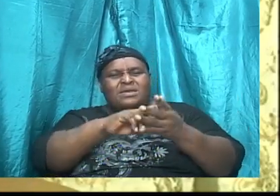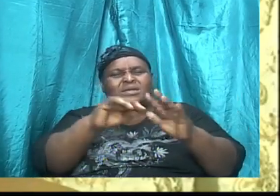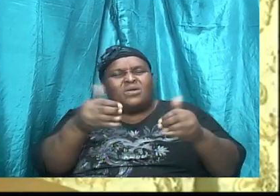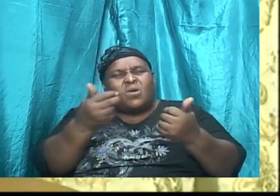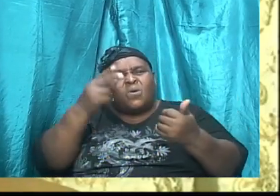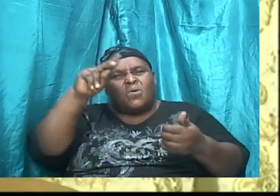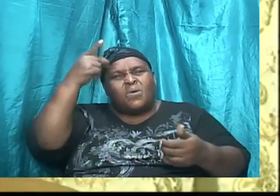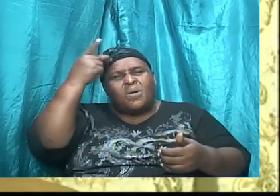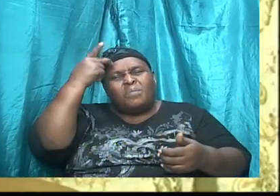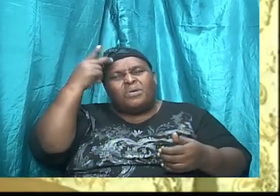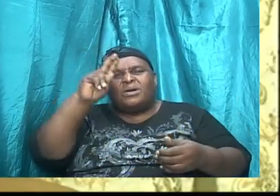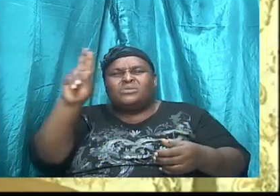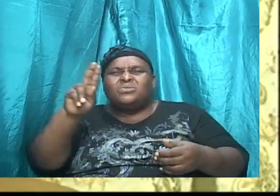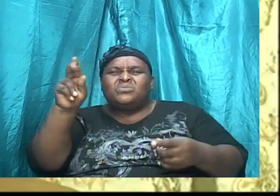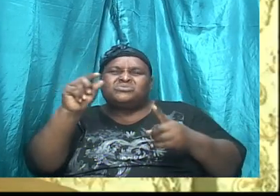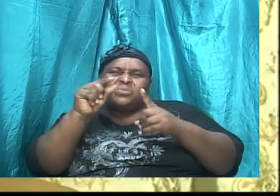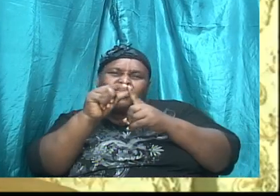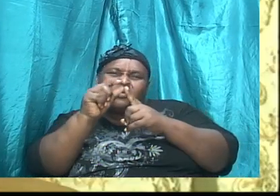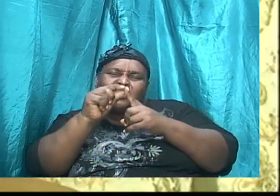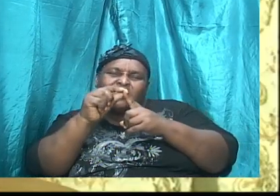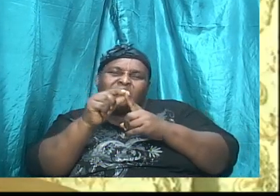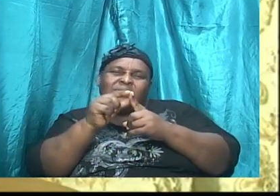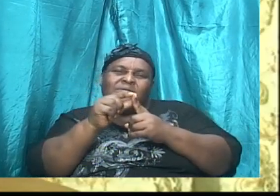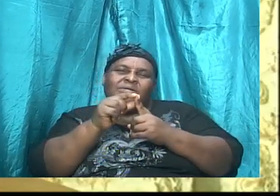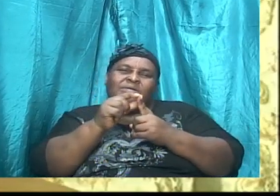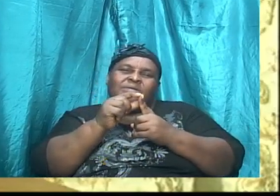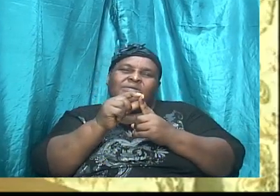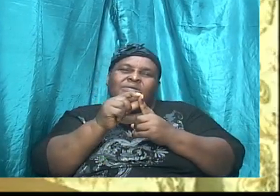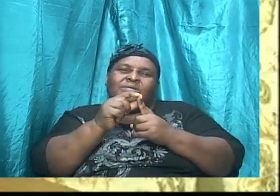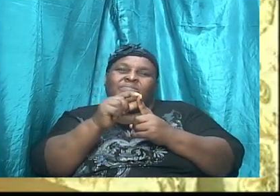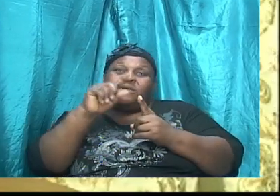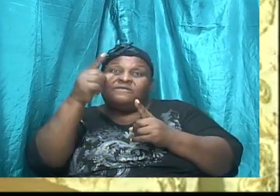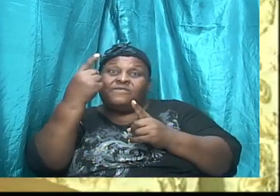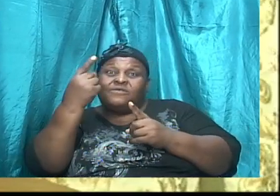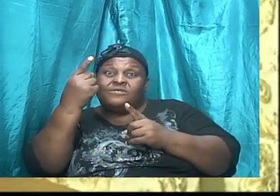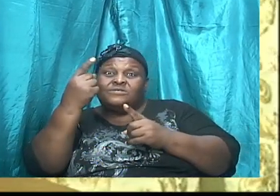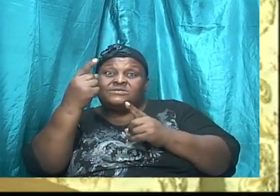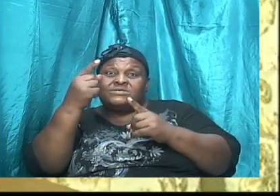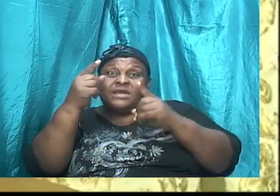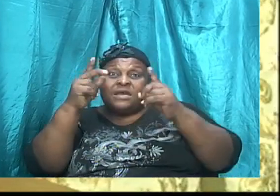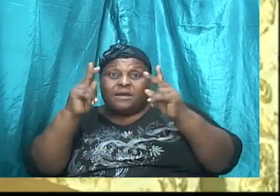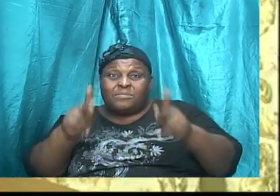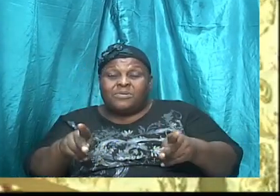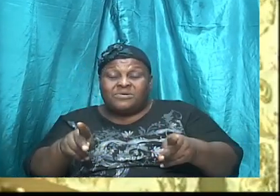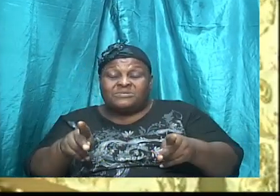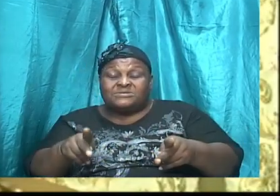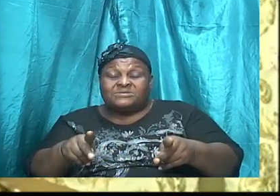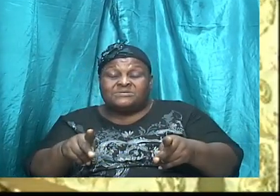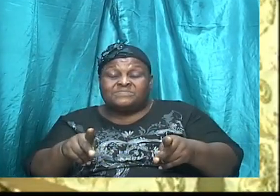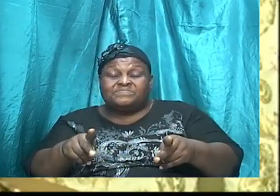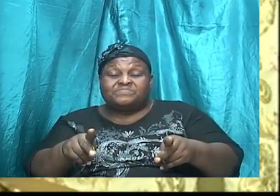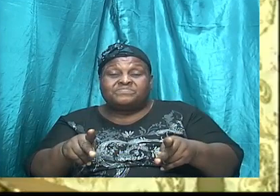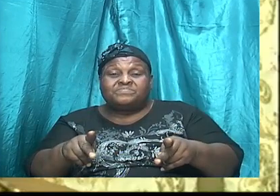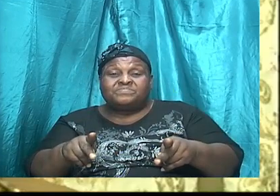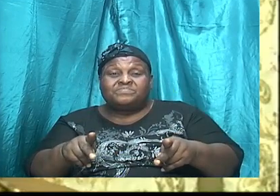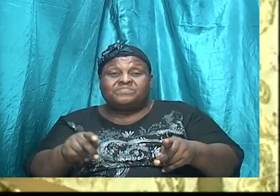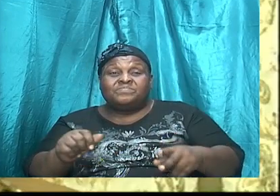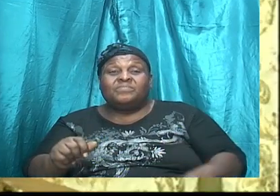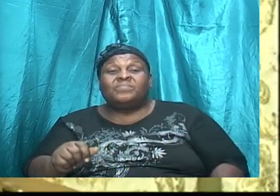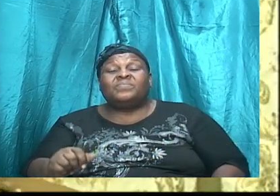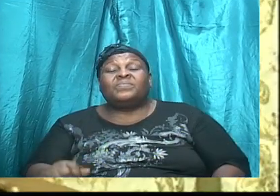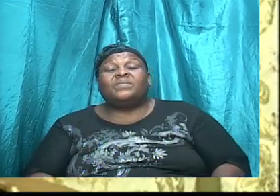word, he used the first person plural, I'm sorry, not Paul, yeah,